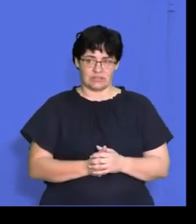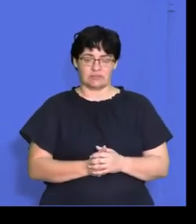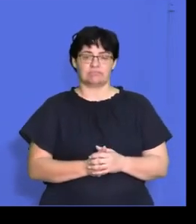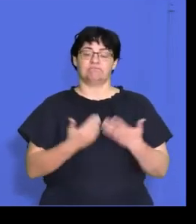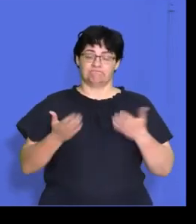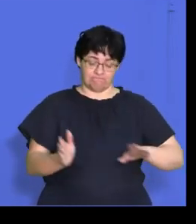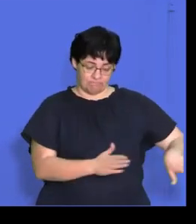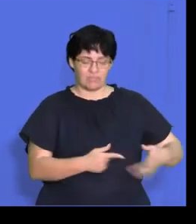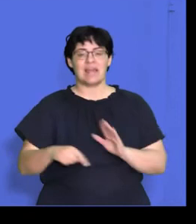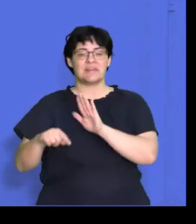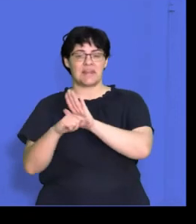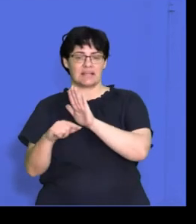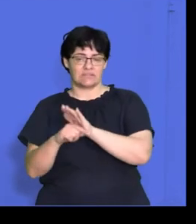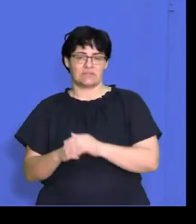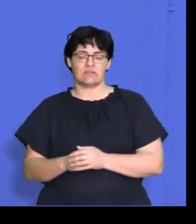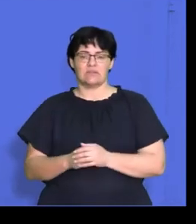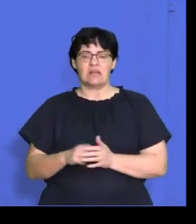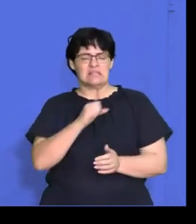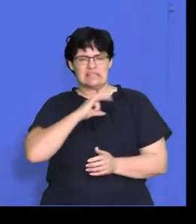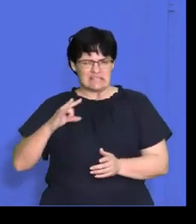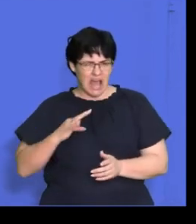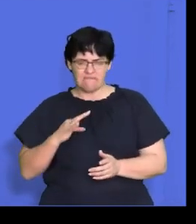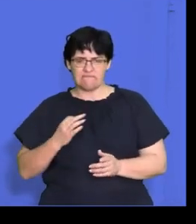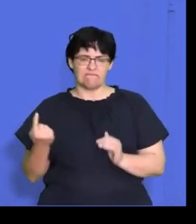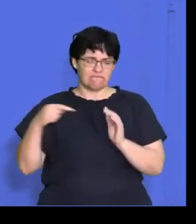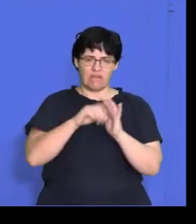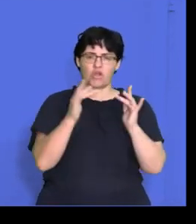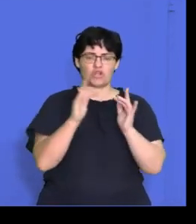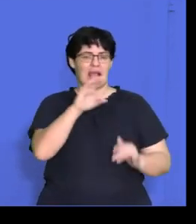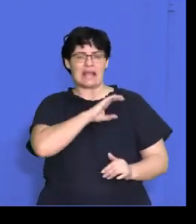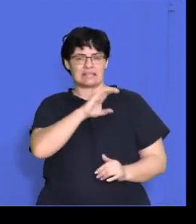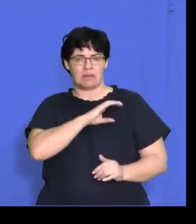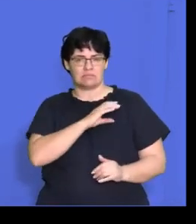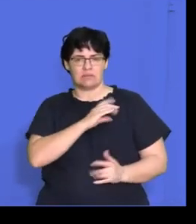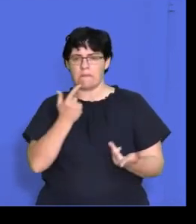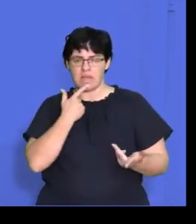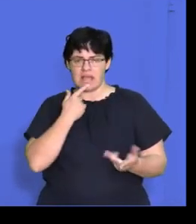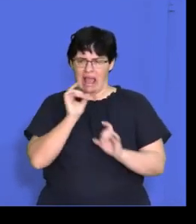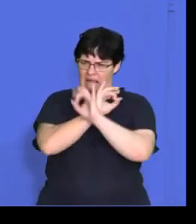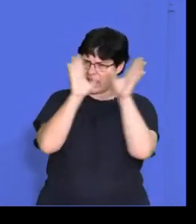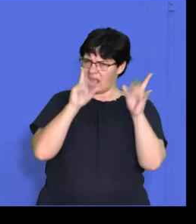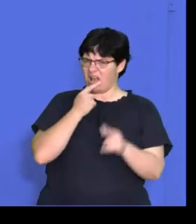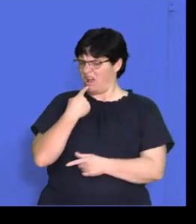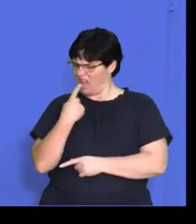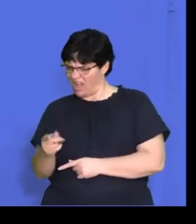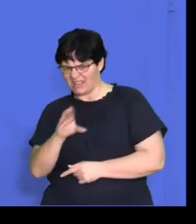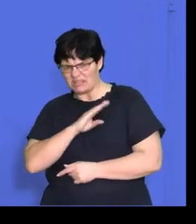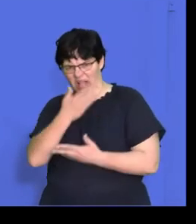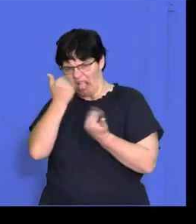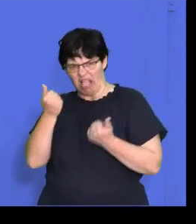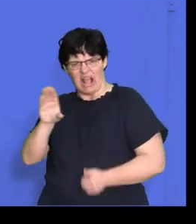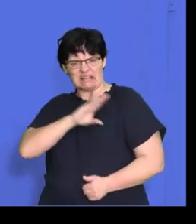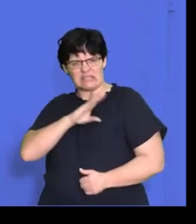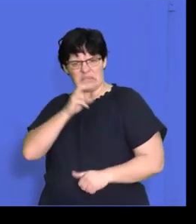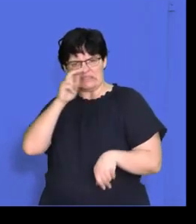if we look at our negatives employees who seldom come into contact with customers often do not have a clear idea of what will satisfy